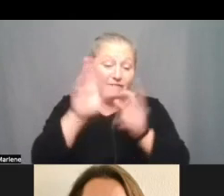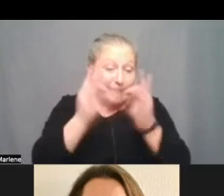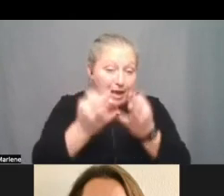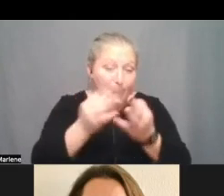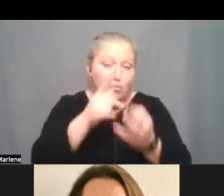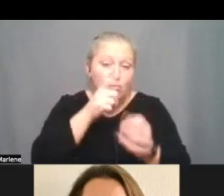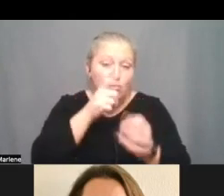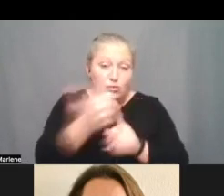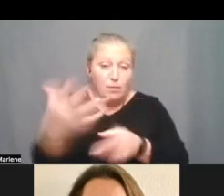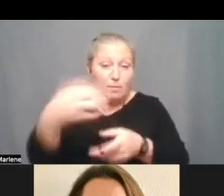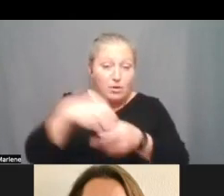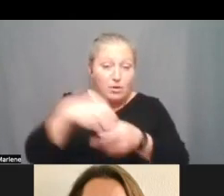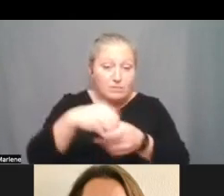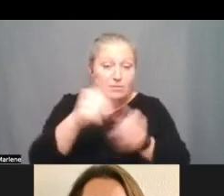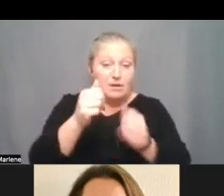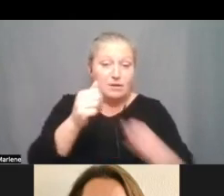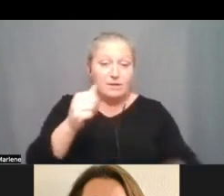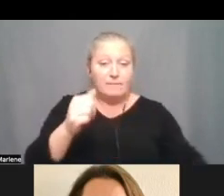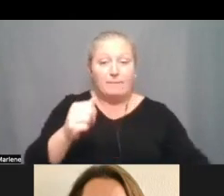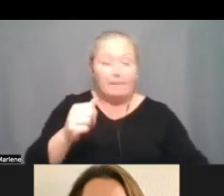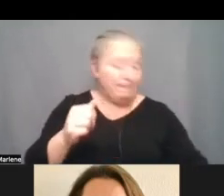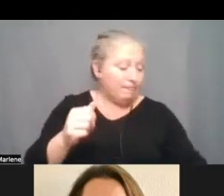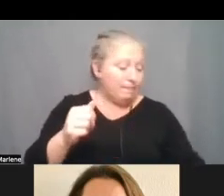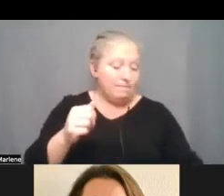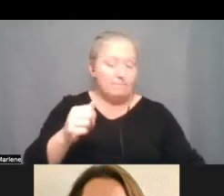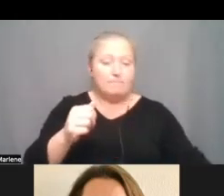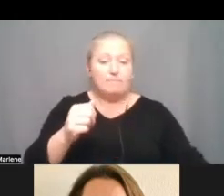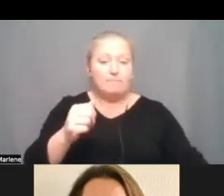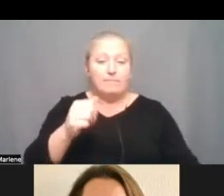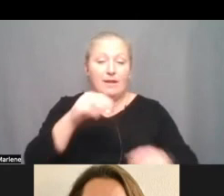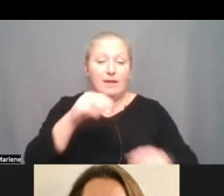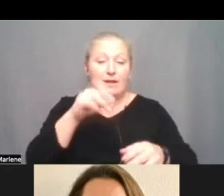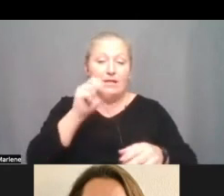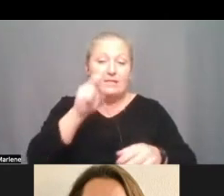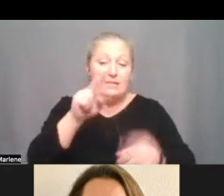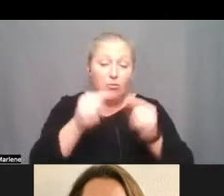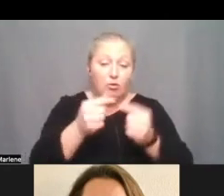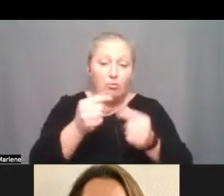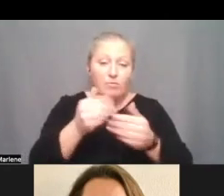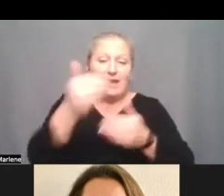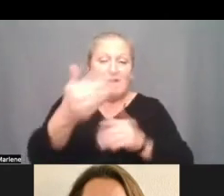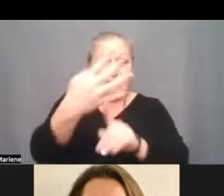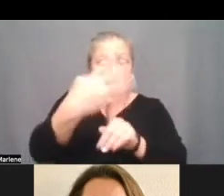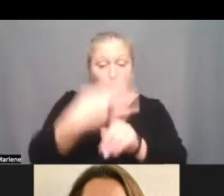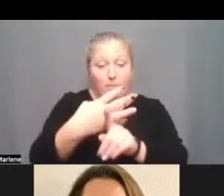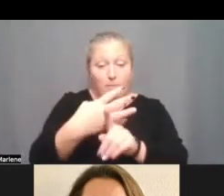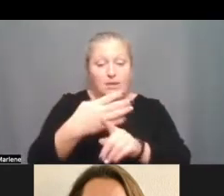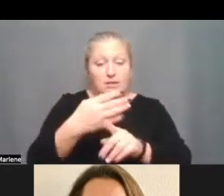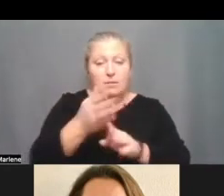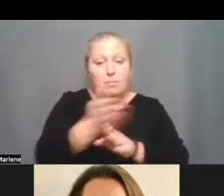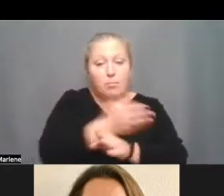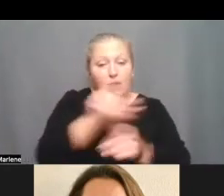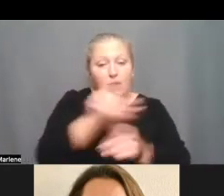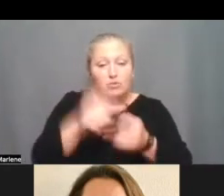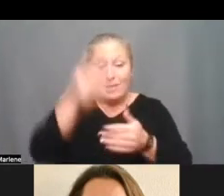participate in these uh subgroups over the next uh four months prior to the uh completion